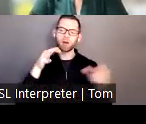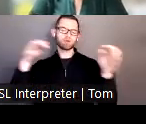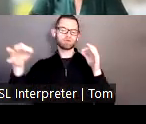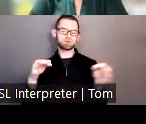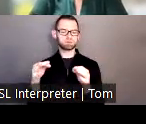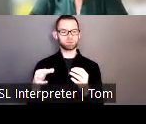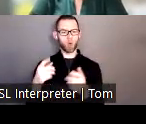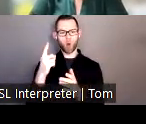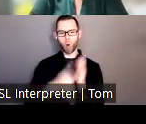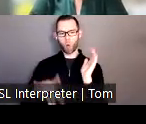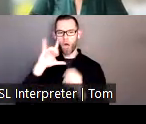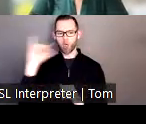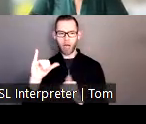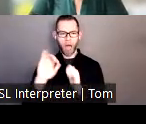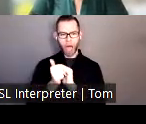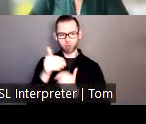session.